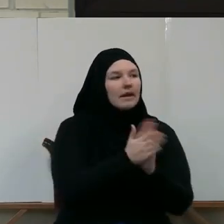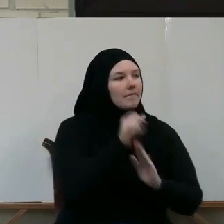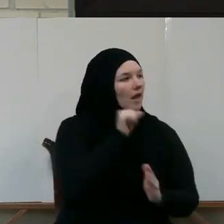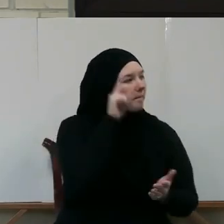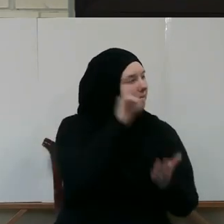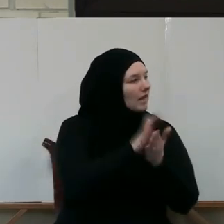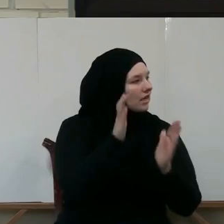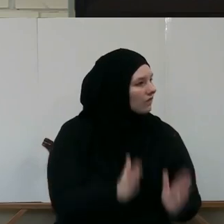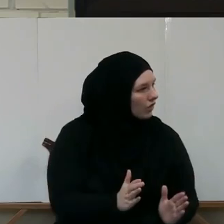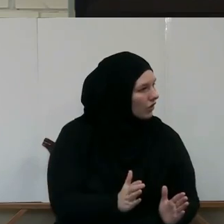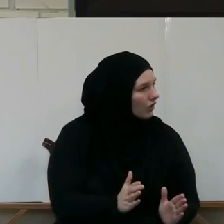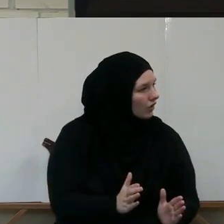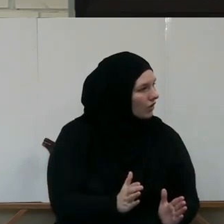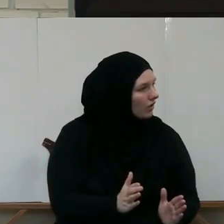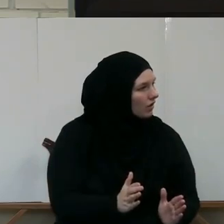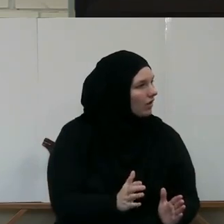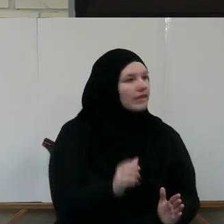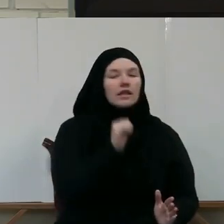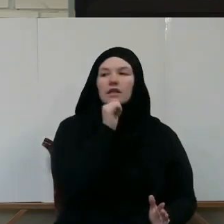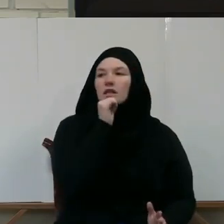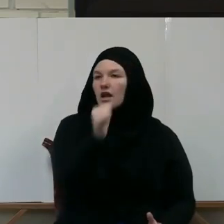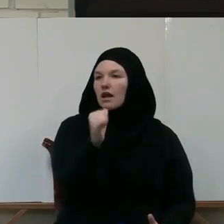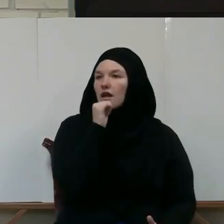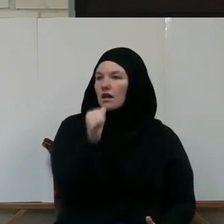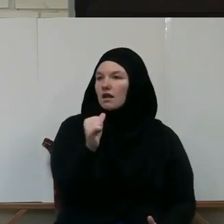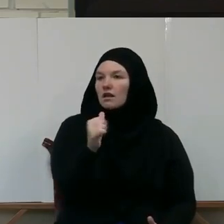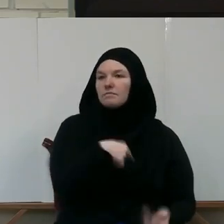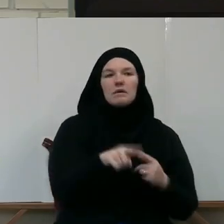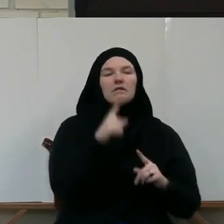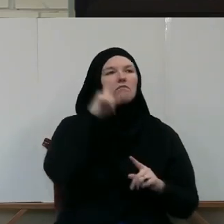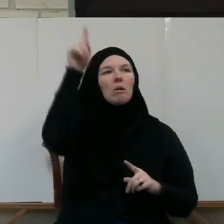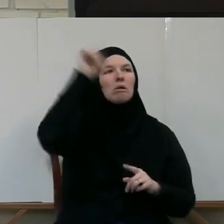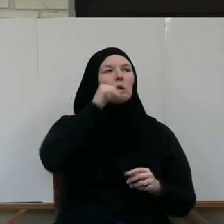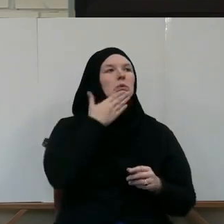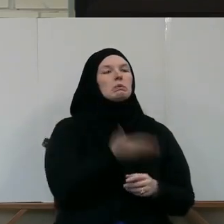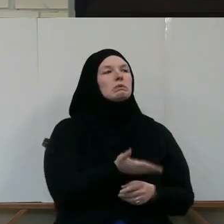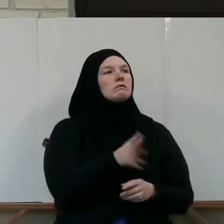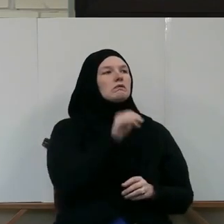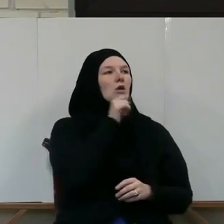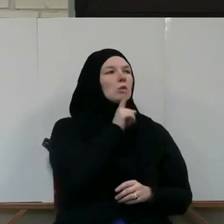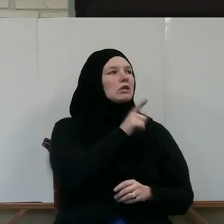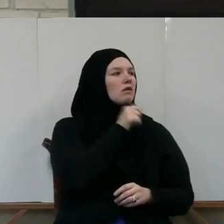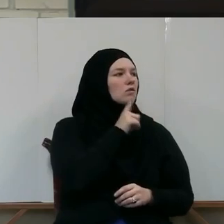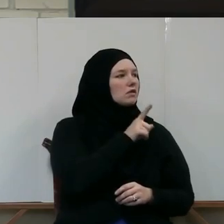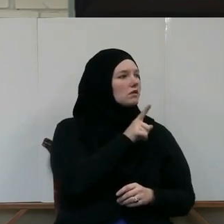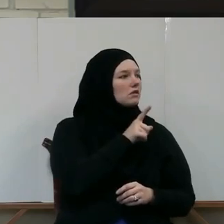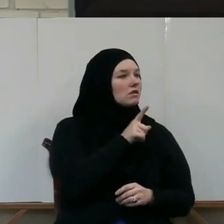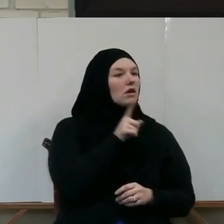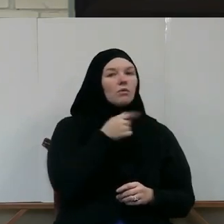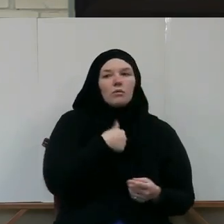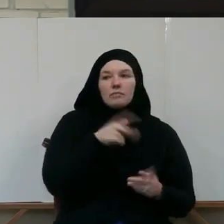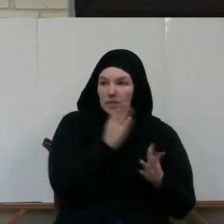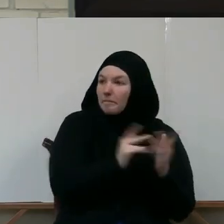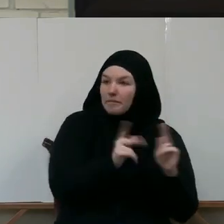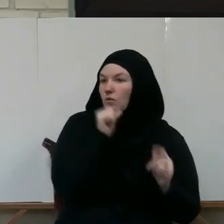two levels of kufr. there is the denial of Allah's existence and presence and control over this life.